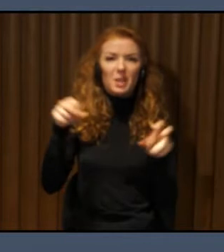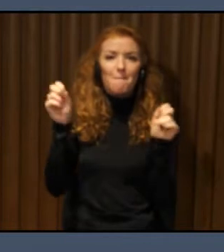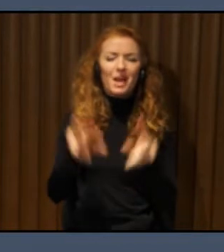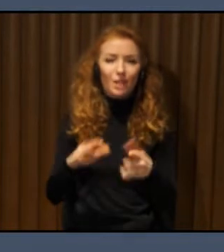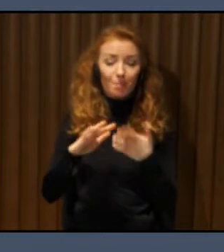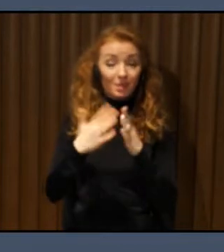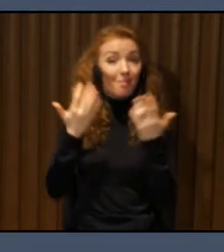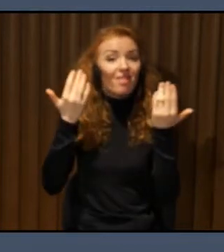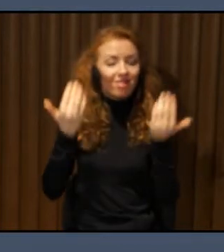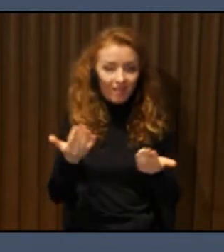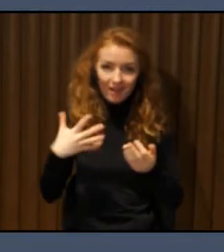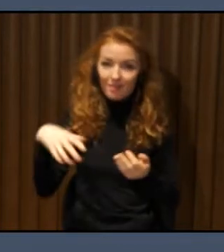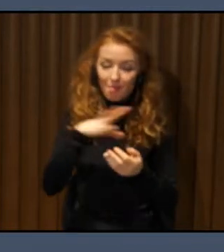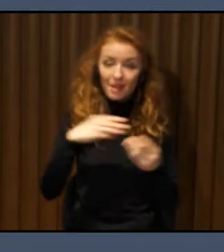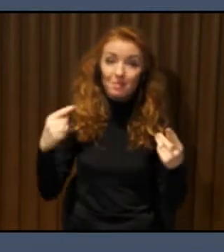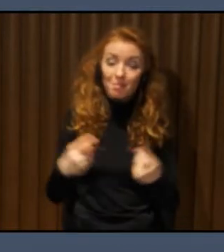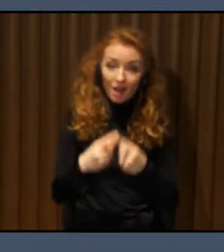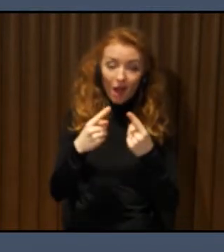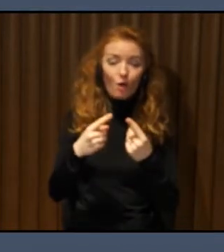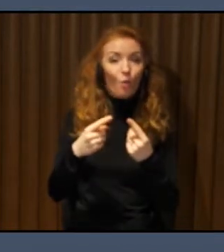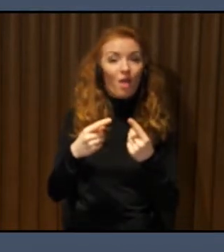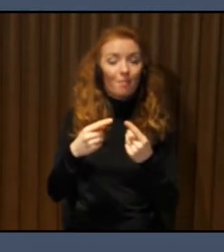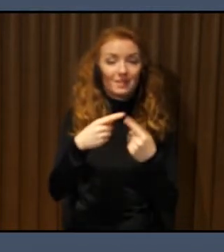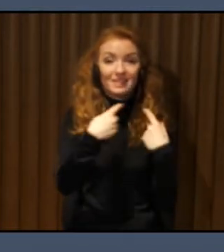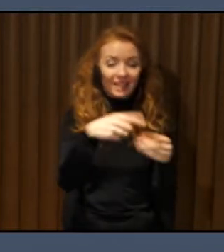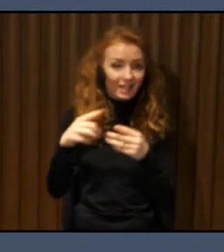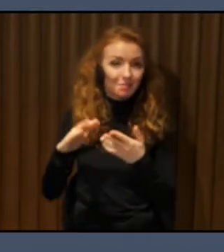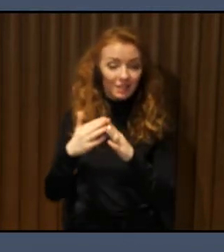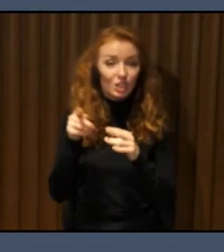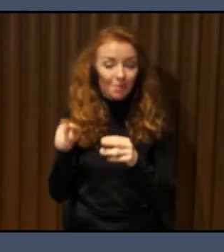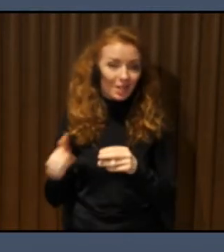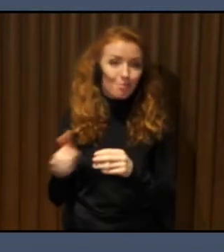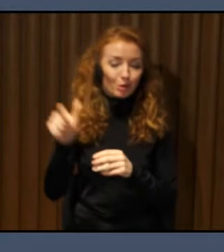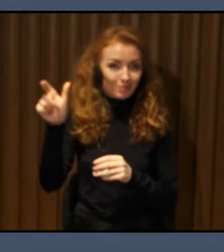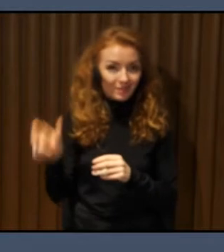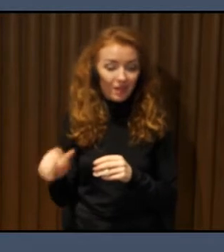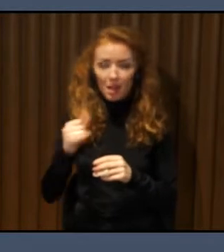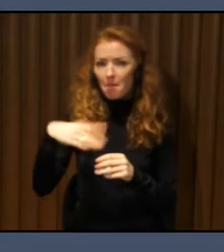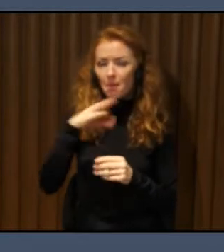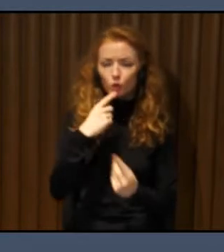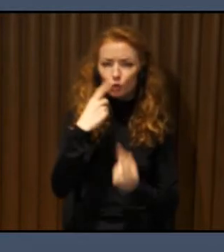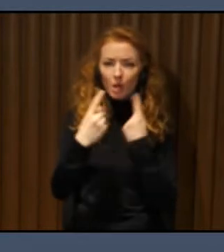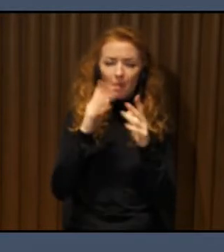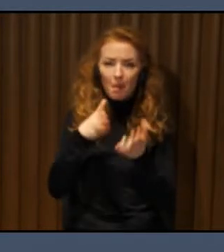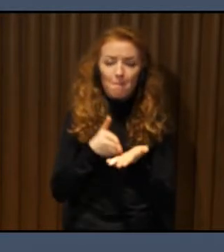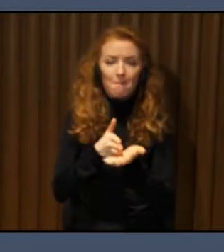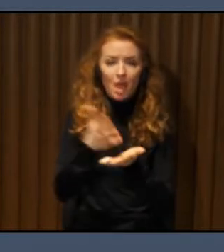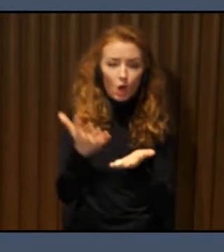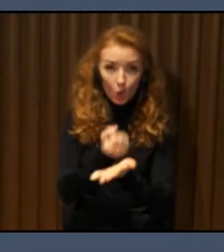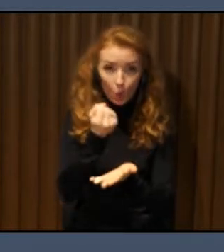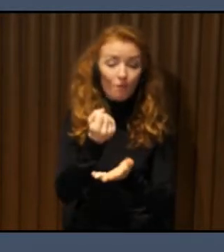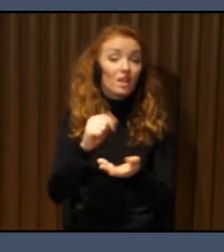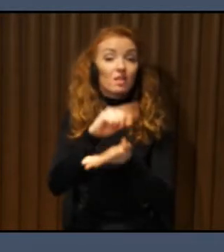talk about accessibility, usually I like to say that the question is how to give access to the